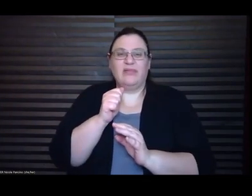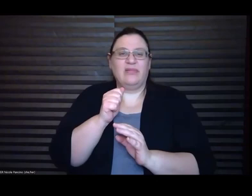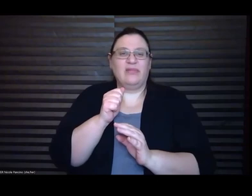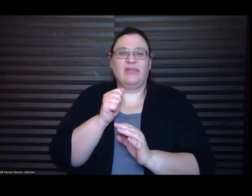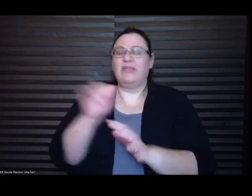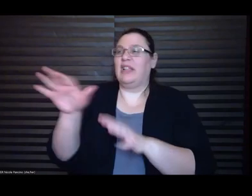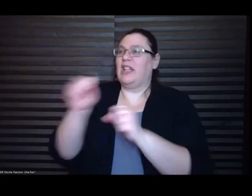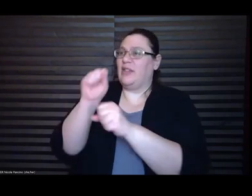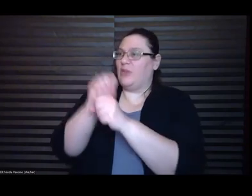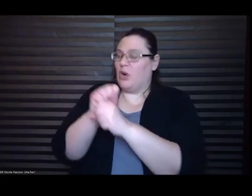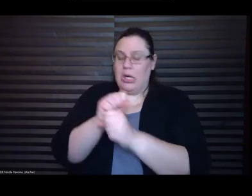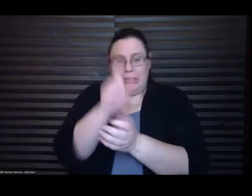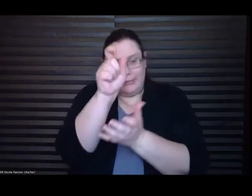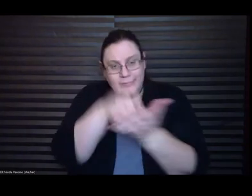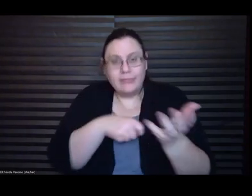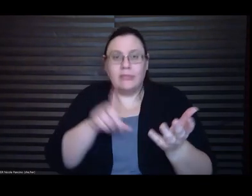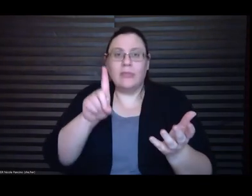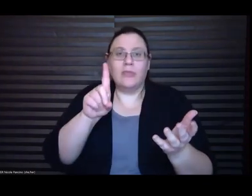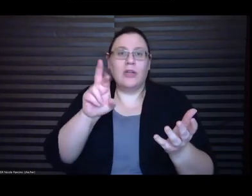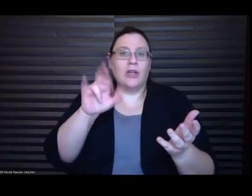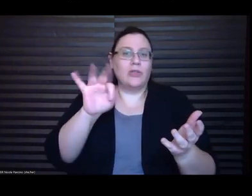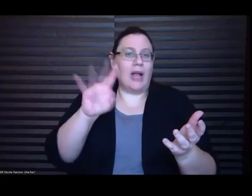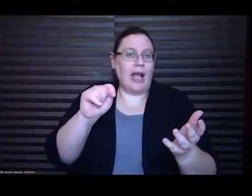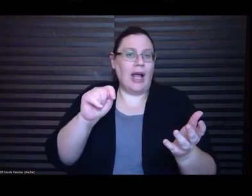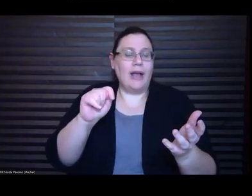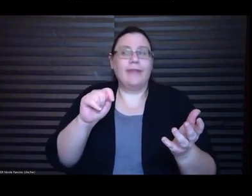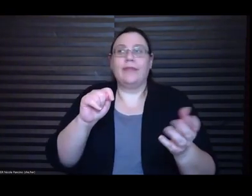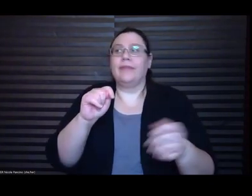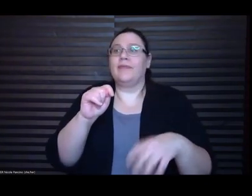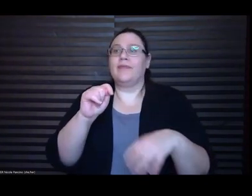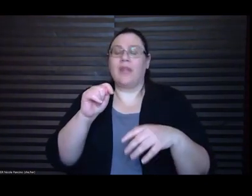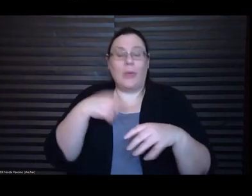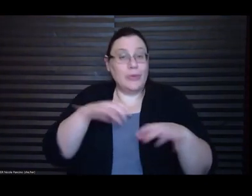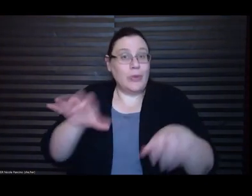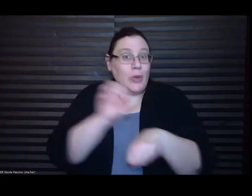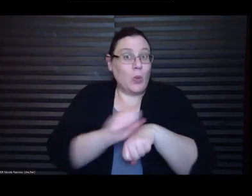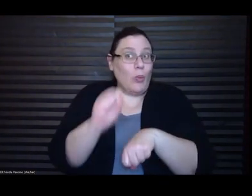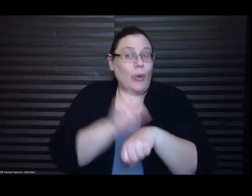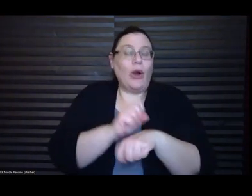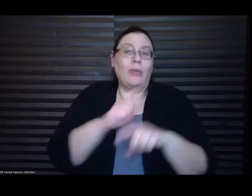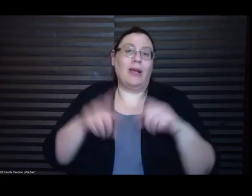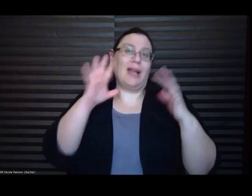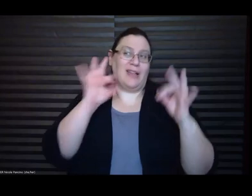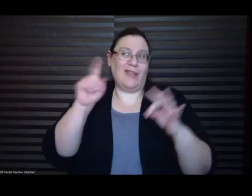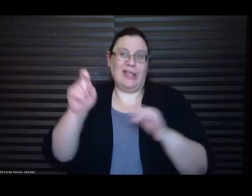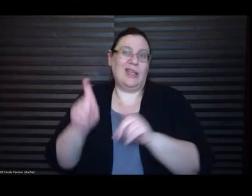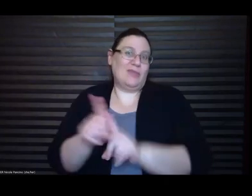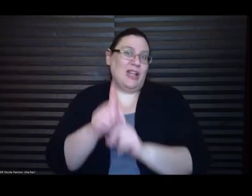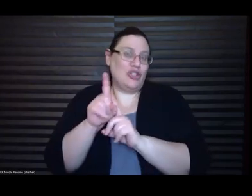the work but I definitely needed mentorship and that is sort of how the ball got rolling for me